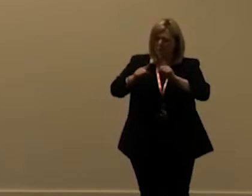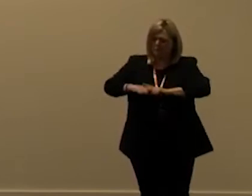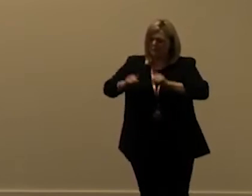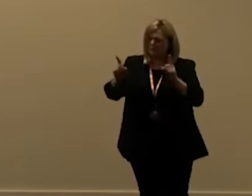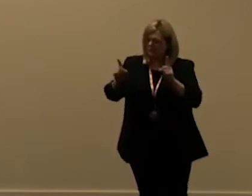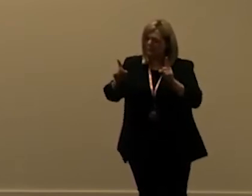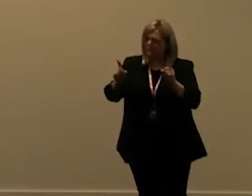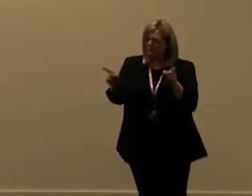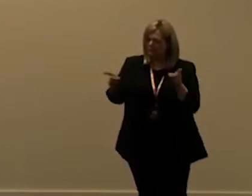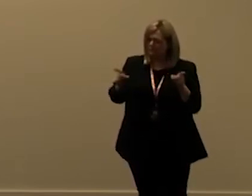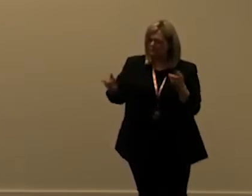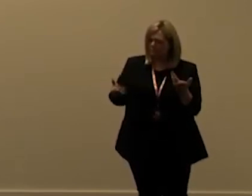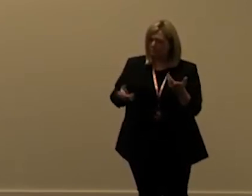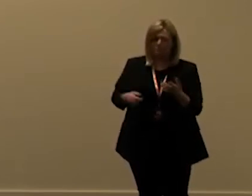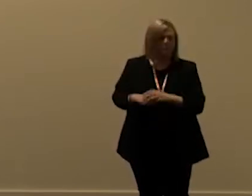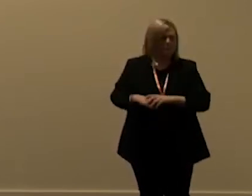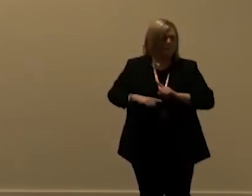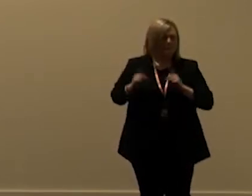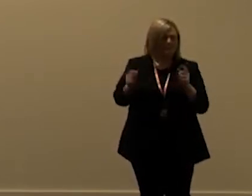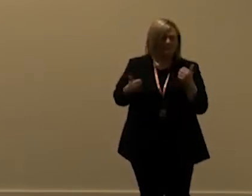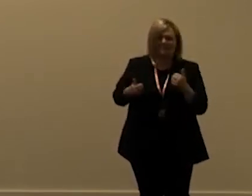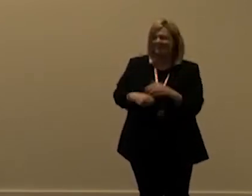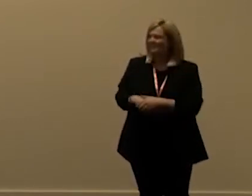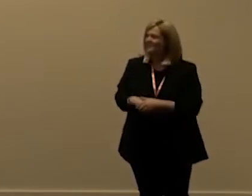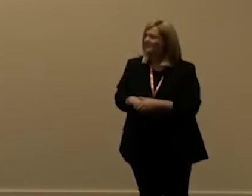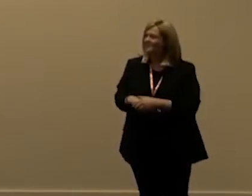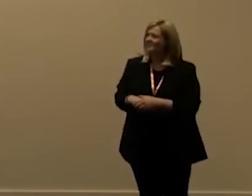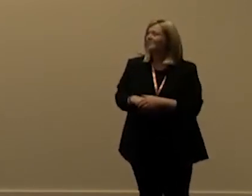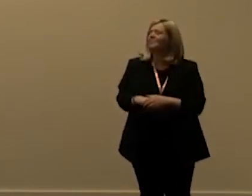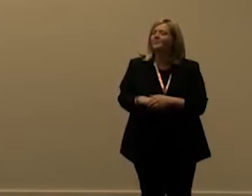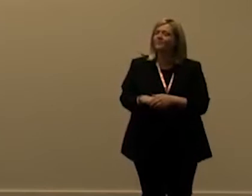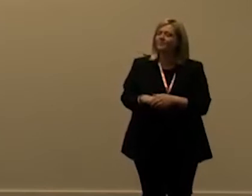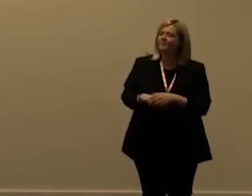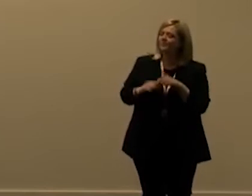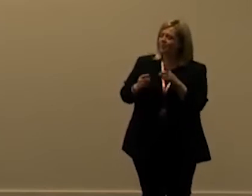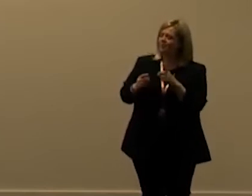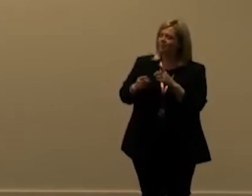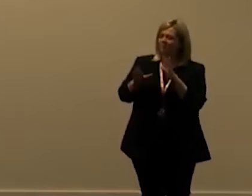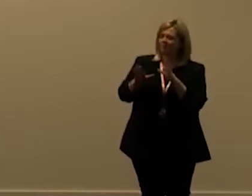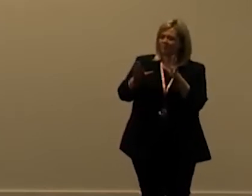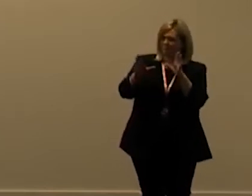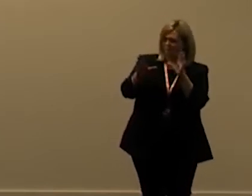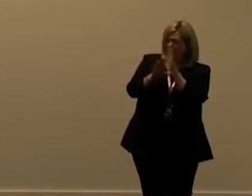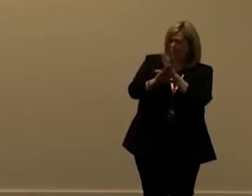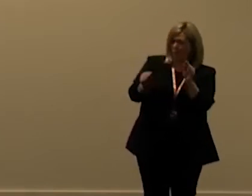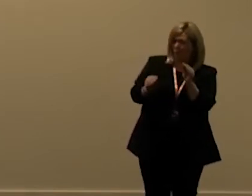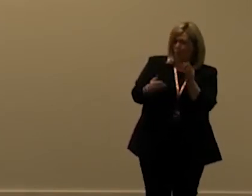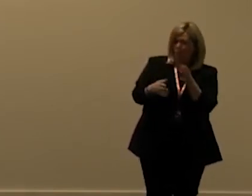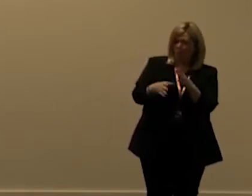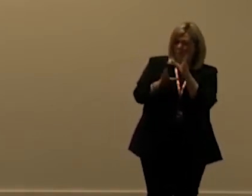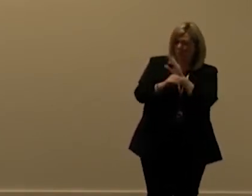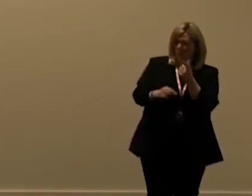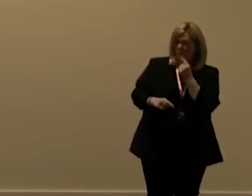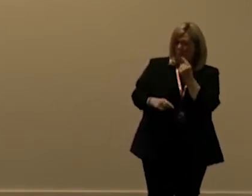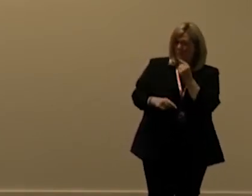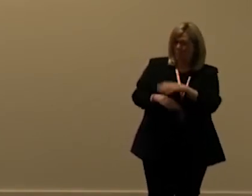define it between the different parts of of how microsoft describes this so just just be very mindful of